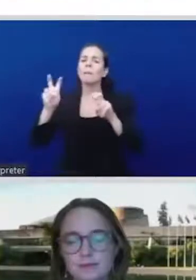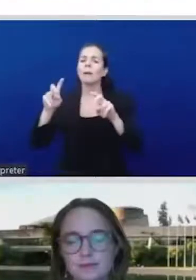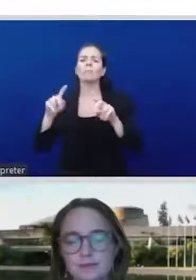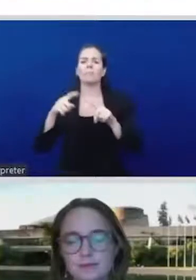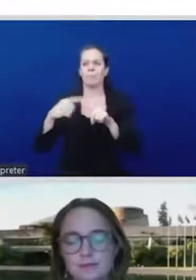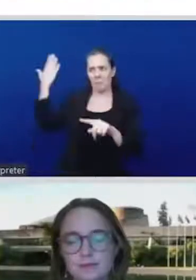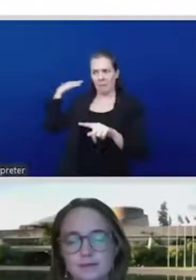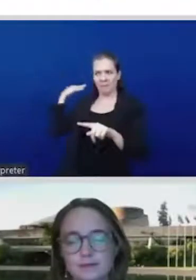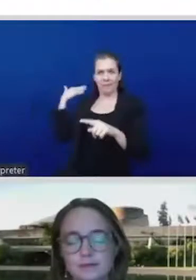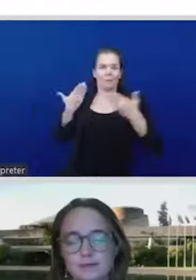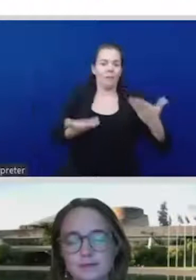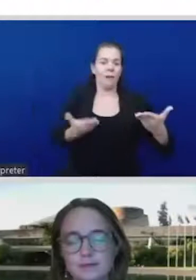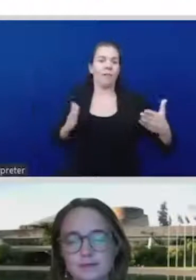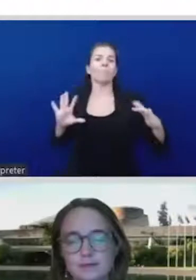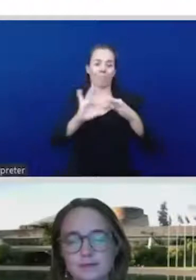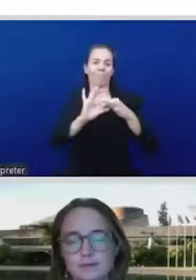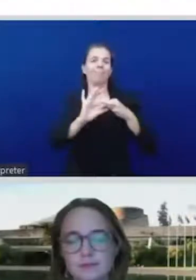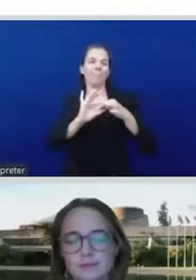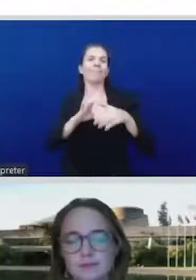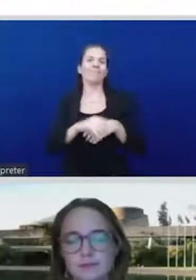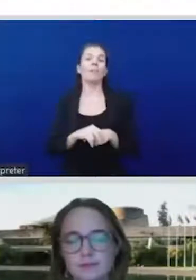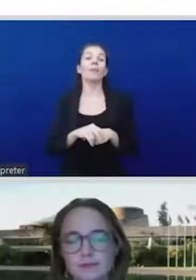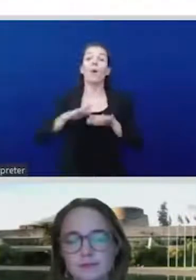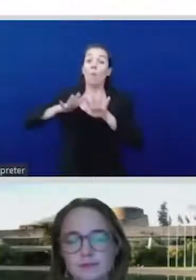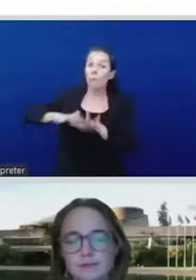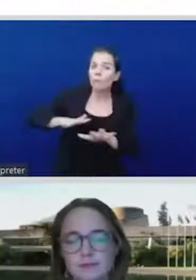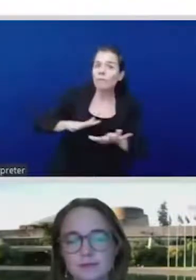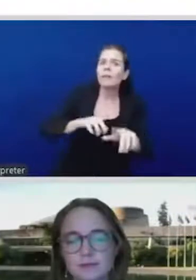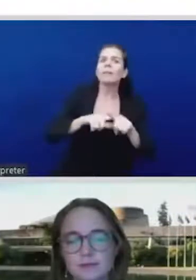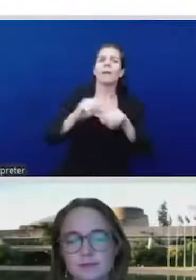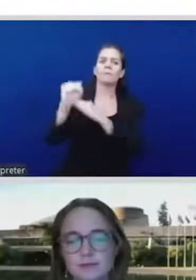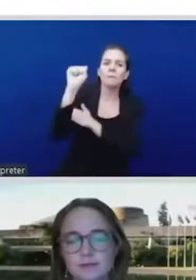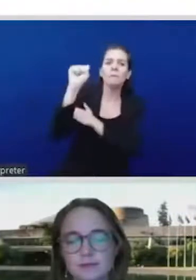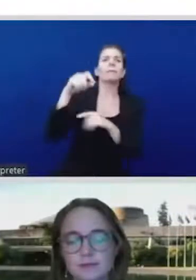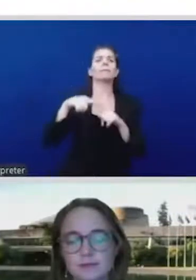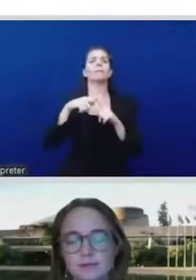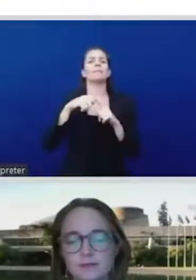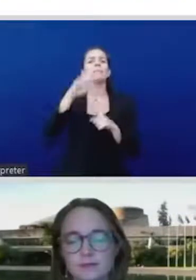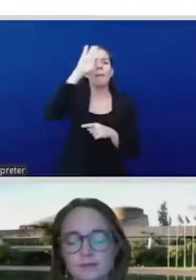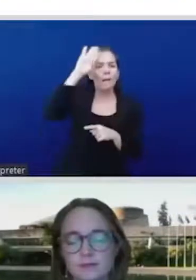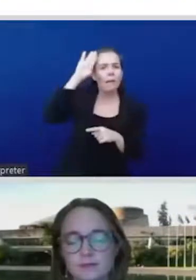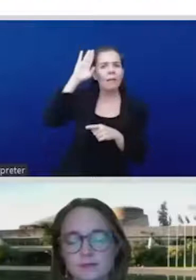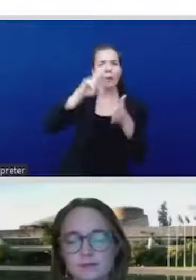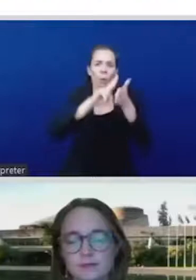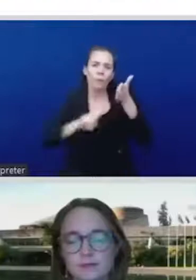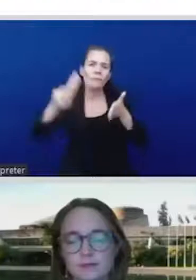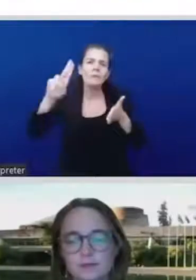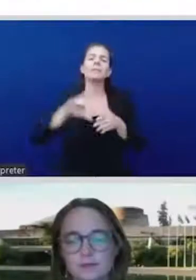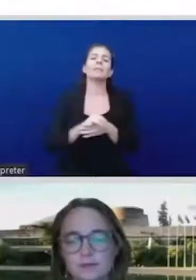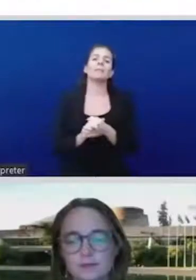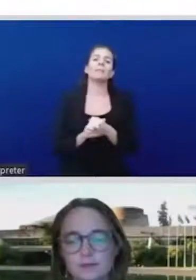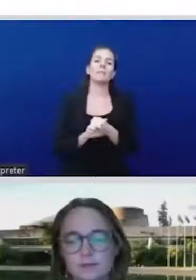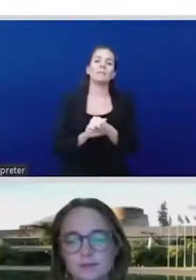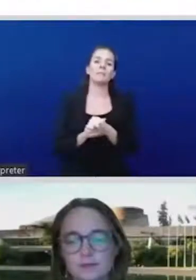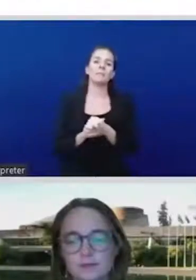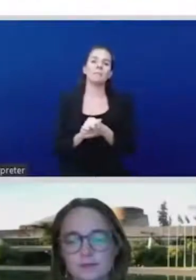while. So how the pandemic has unveiled things that we have been saying for so long. So, Mariama, what you see are